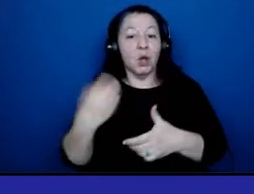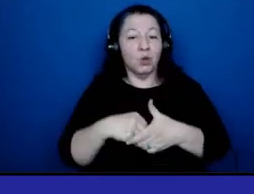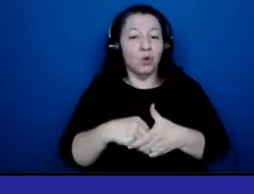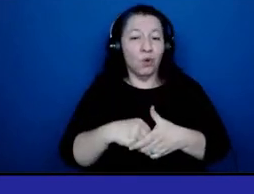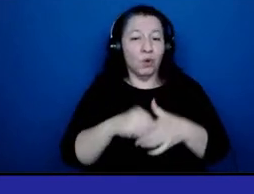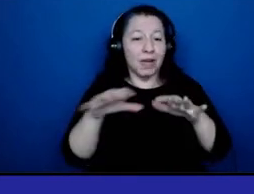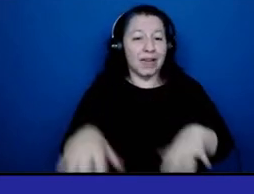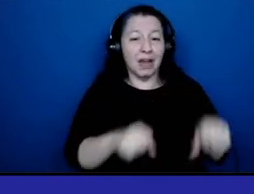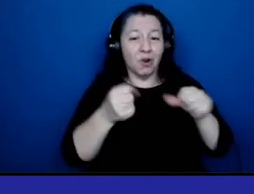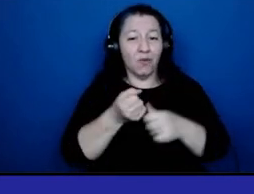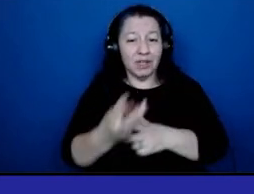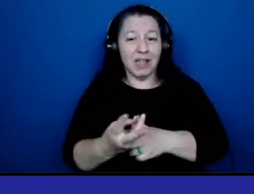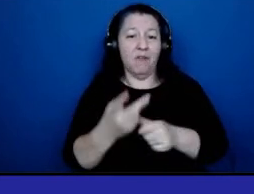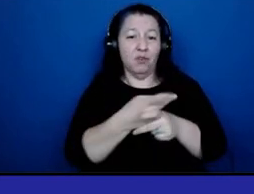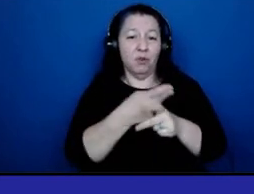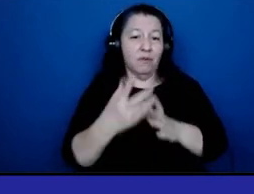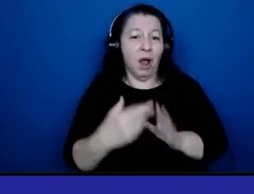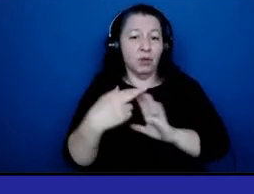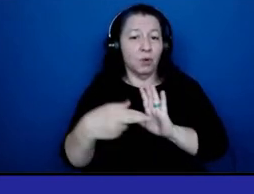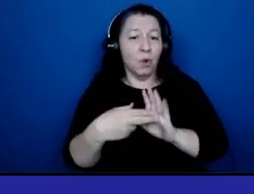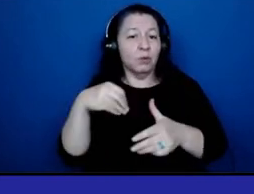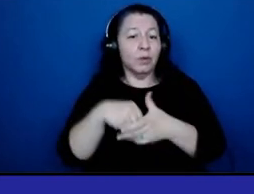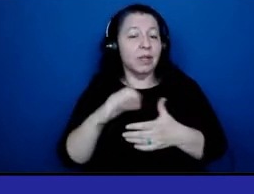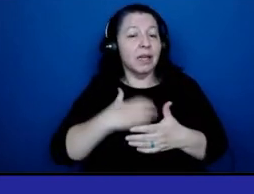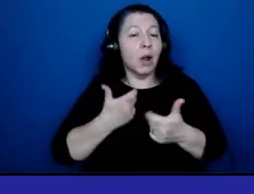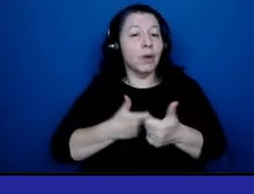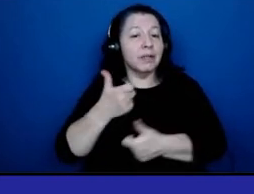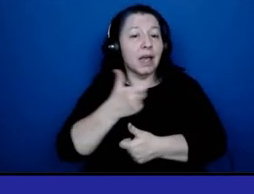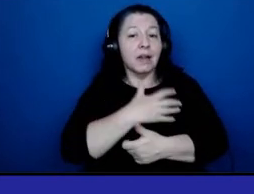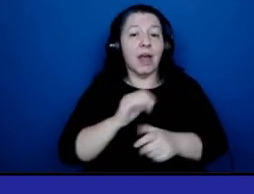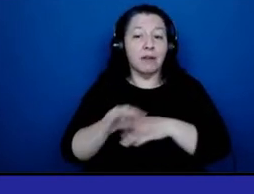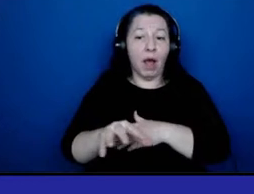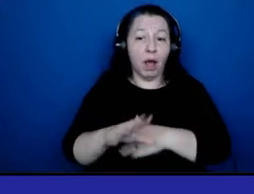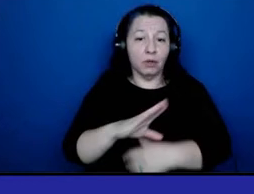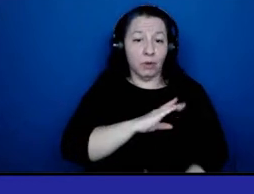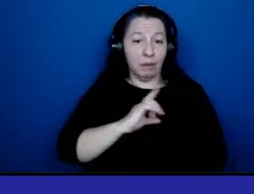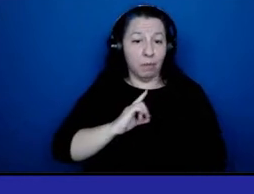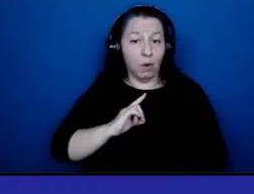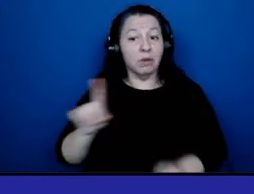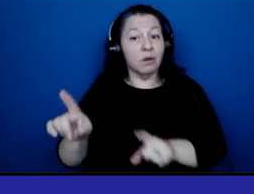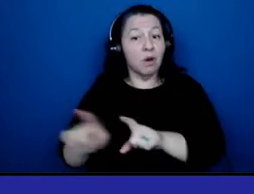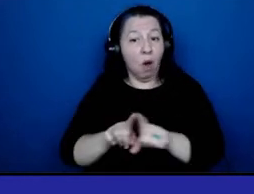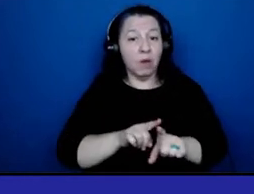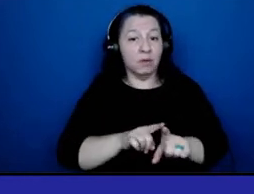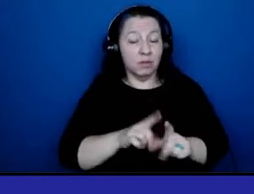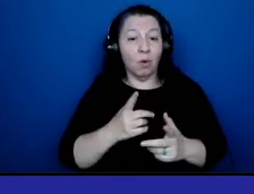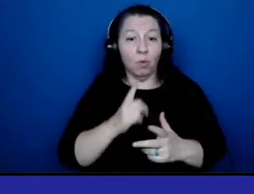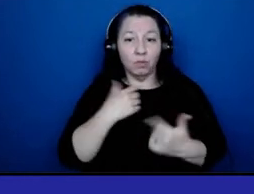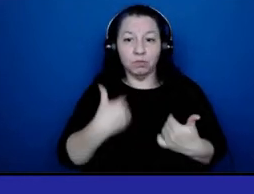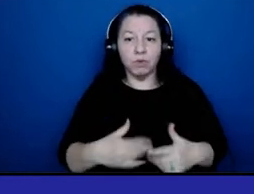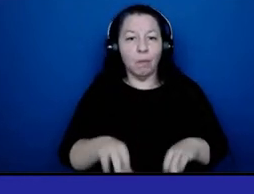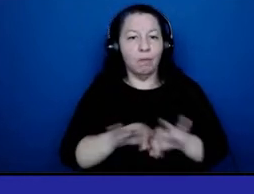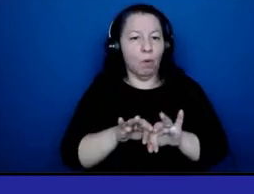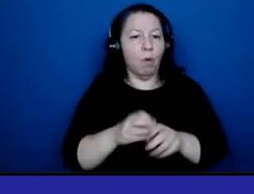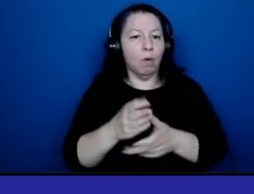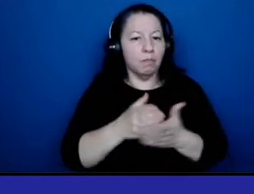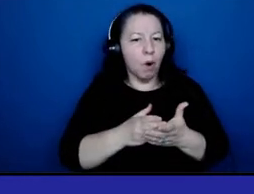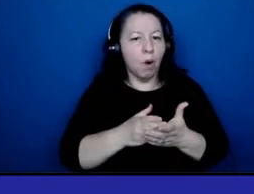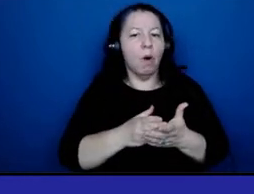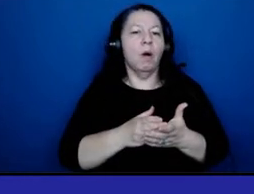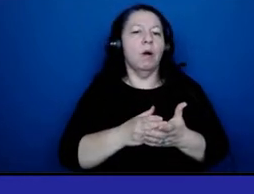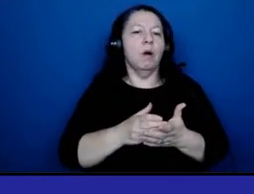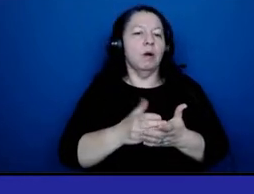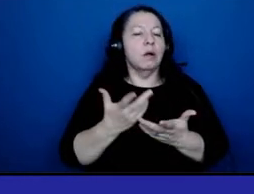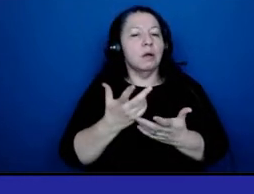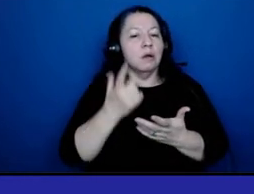supervisory roles in our executive and advisory boards. And also, she has been one of the driving forces behind helping us to cultivate